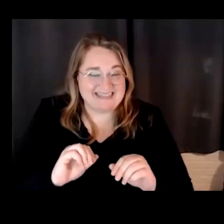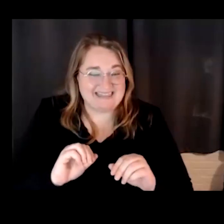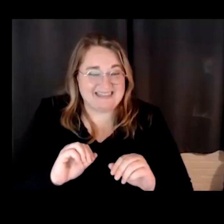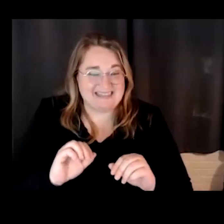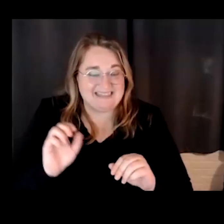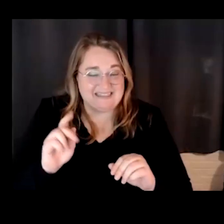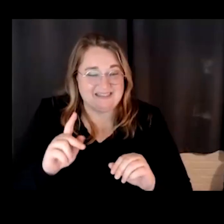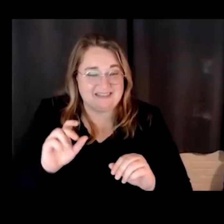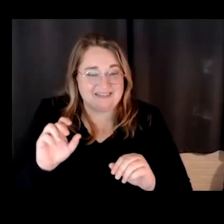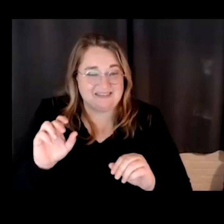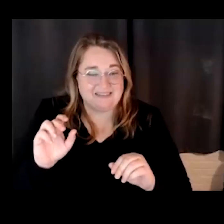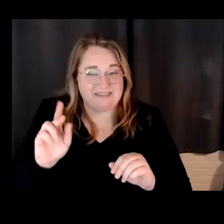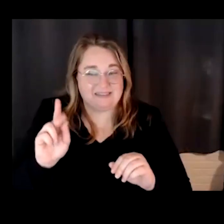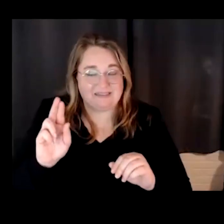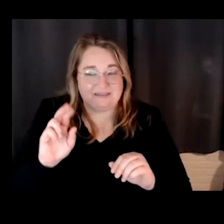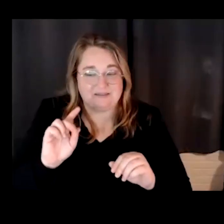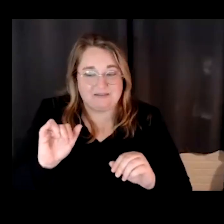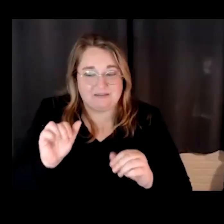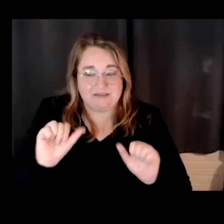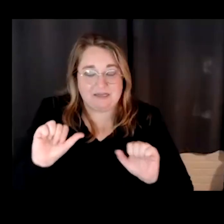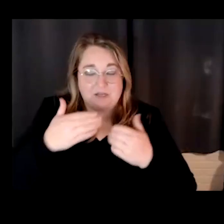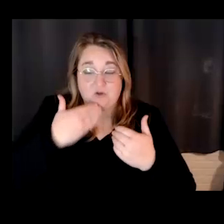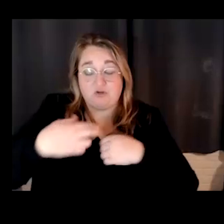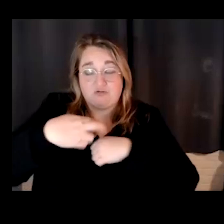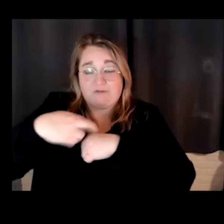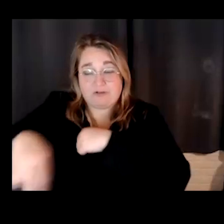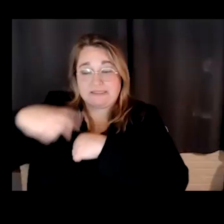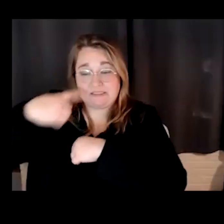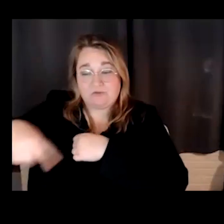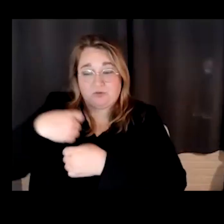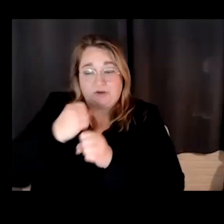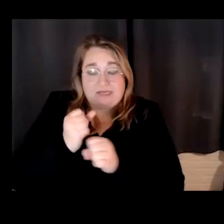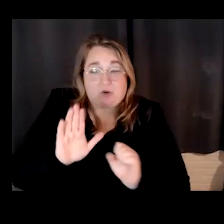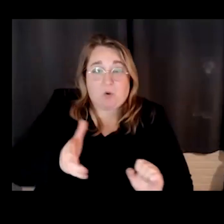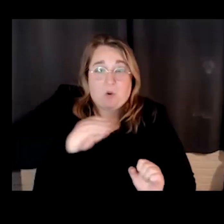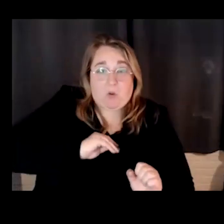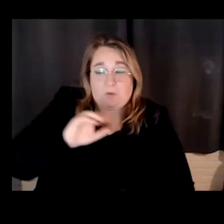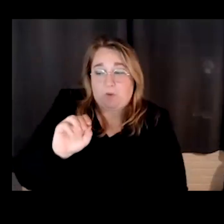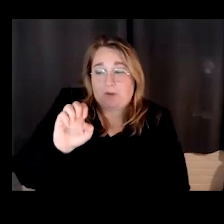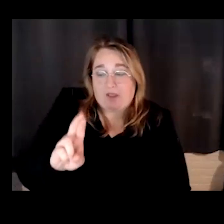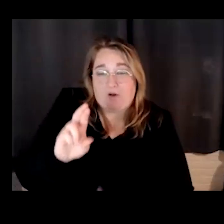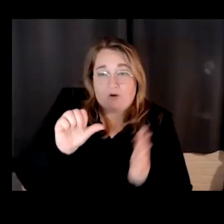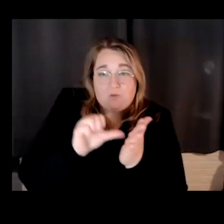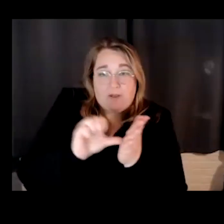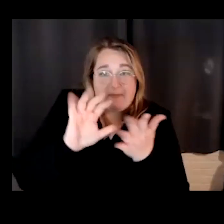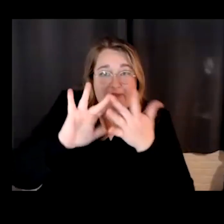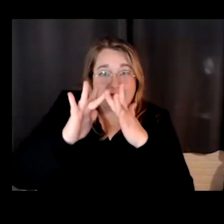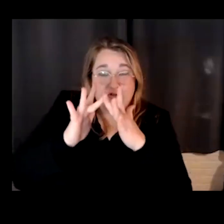Christine, does anyone have good references for creating your own OER web page? Oh, that's a great question.